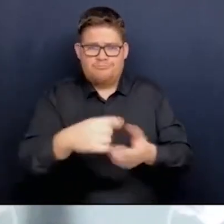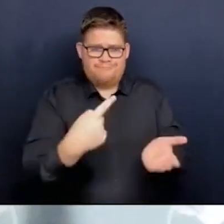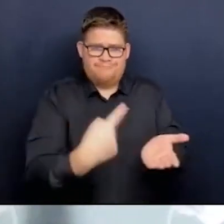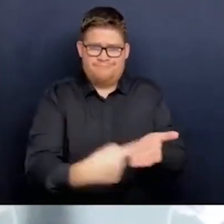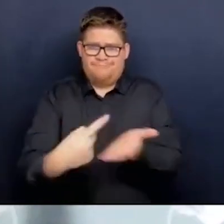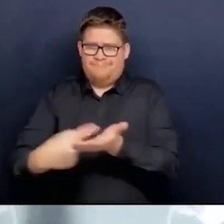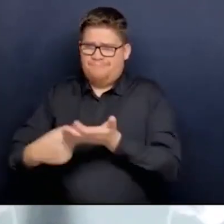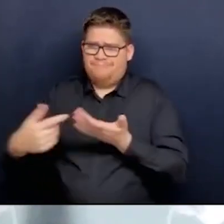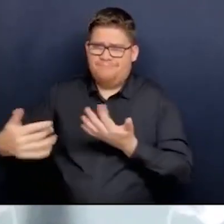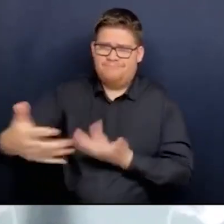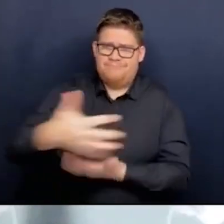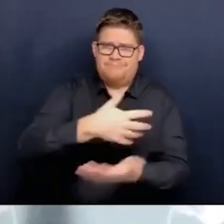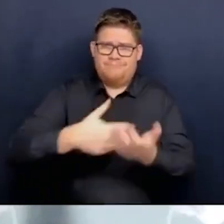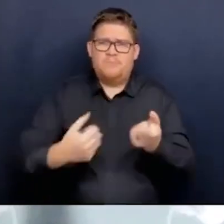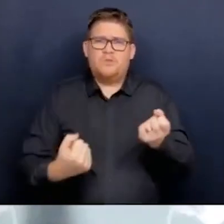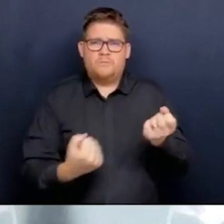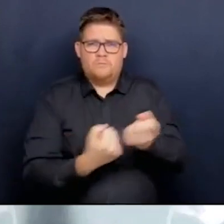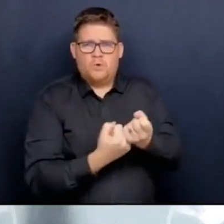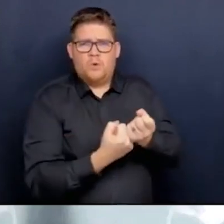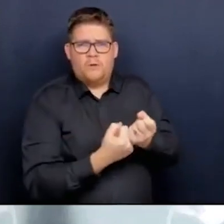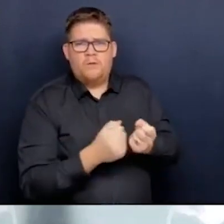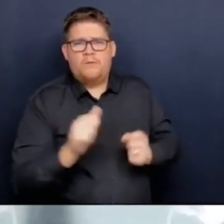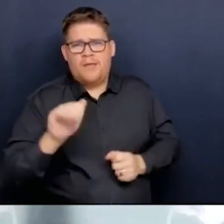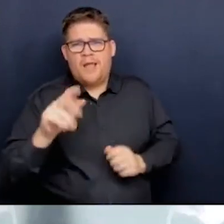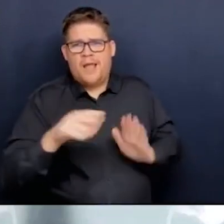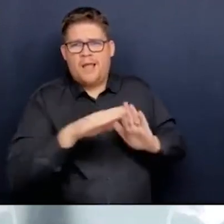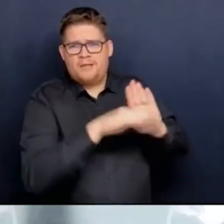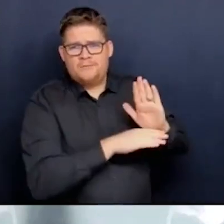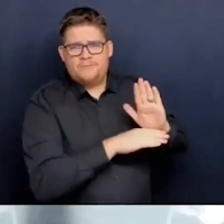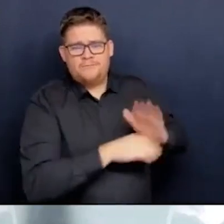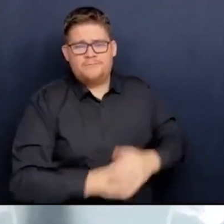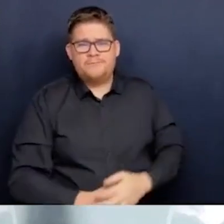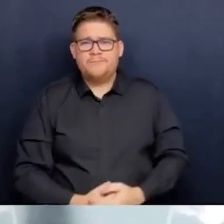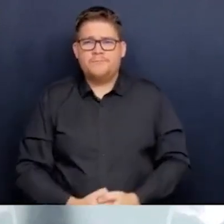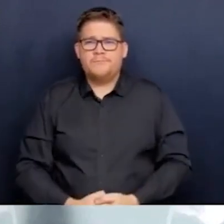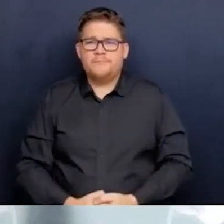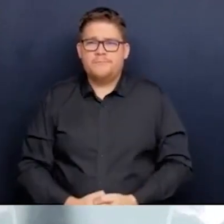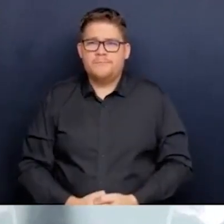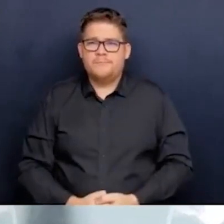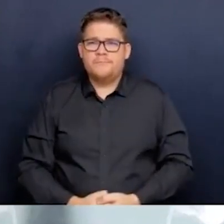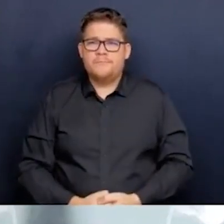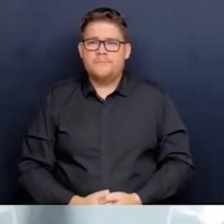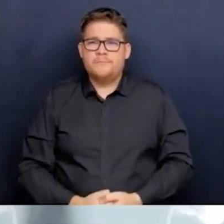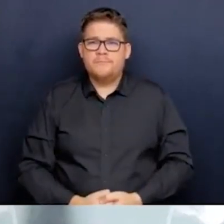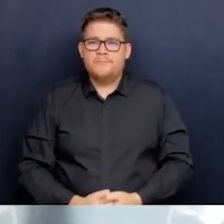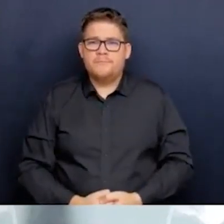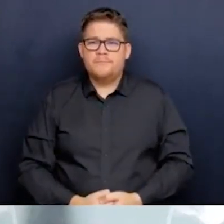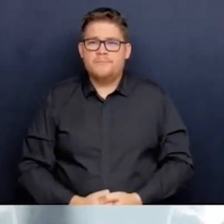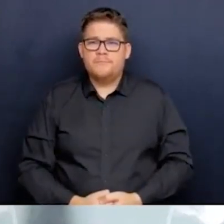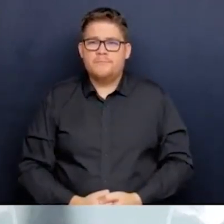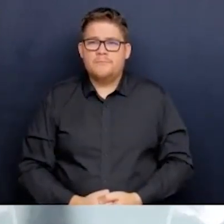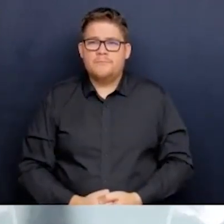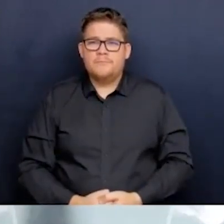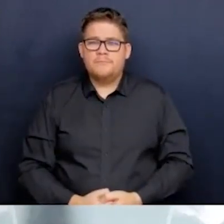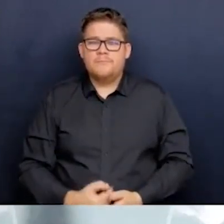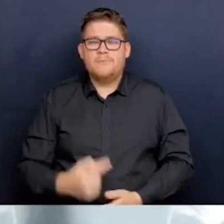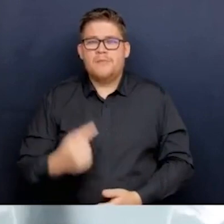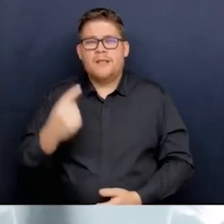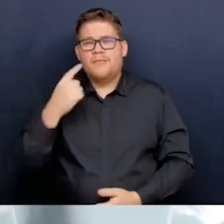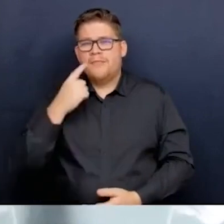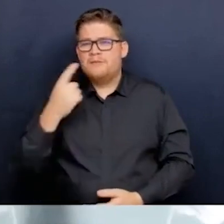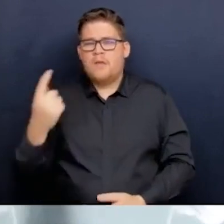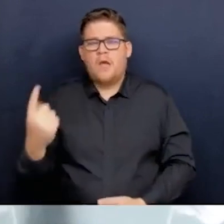what the act reflects. And I think that there can always be criticism and always better ways to do things.